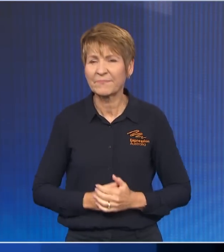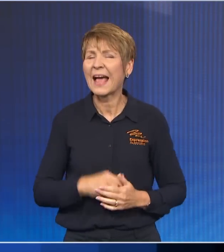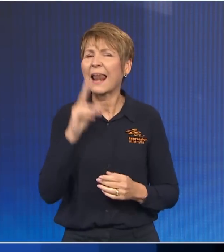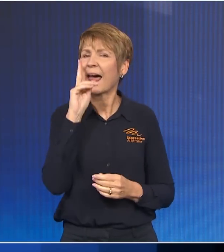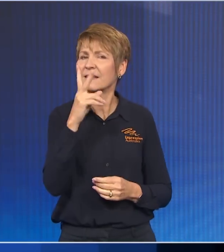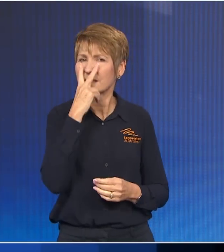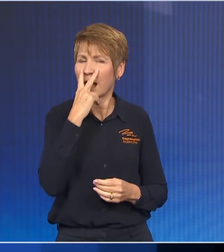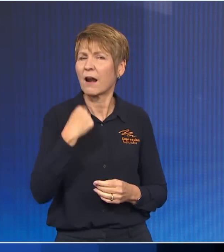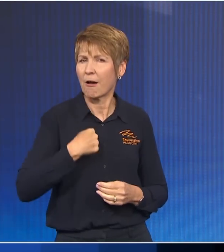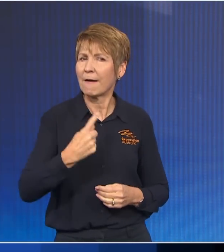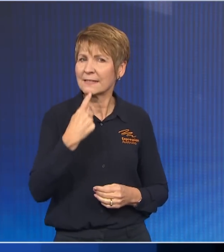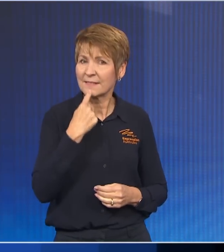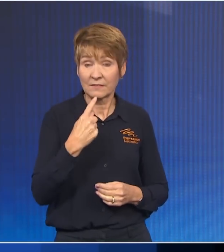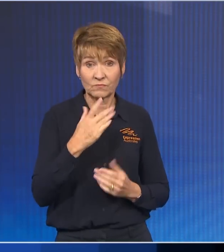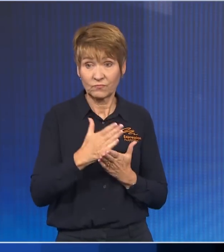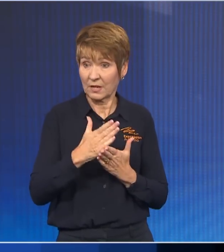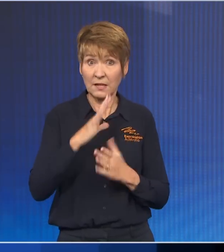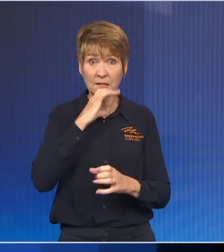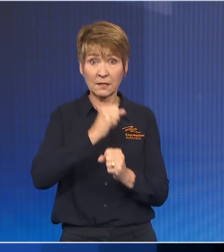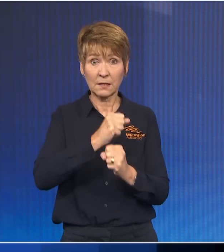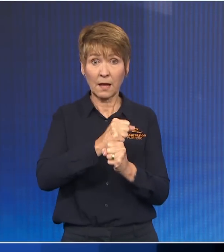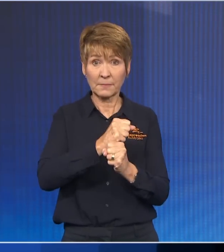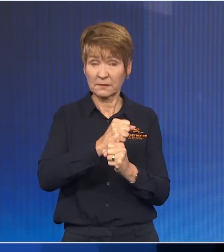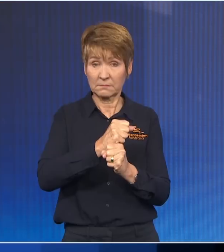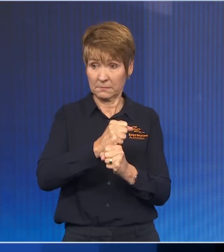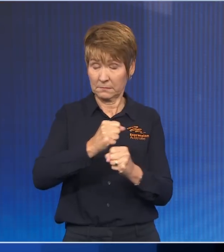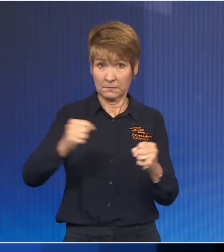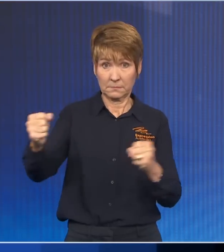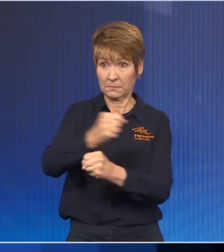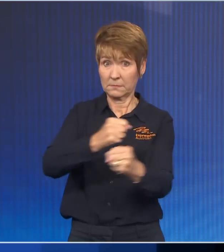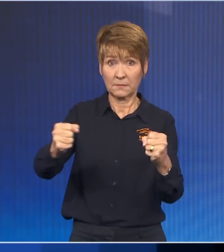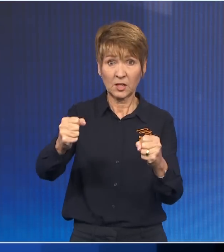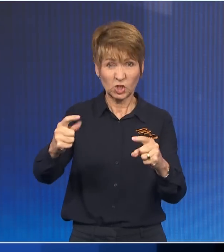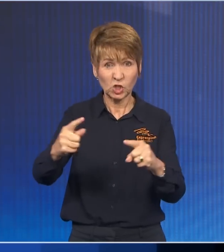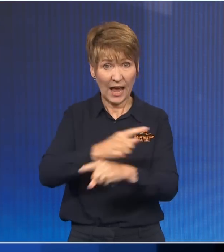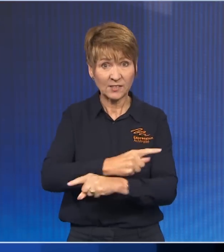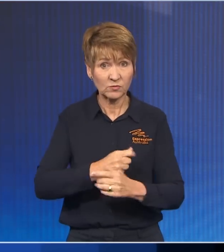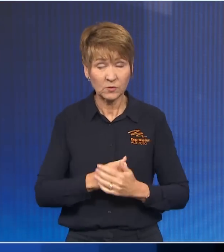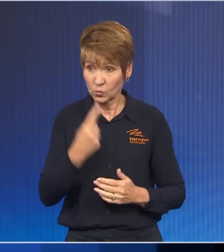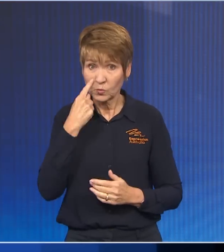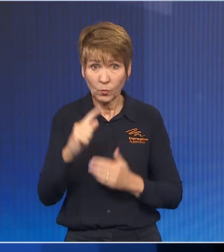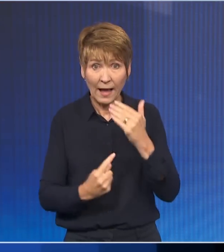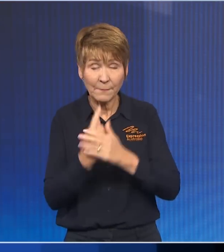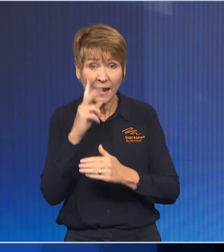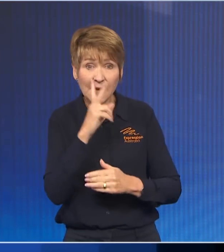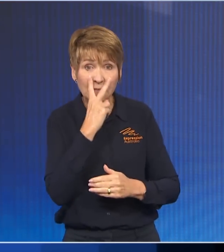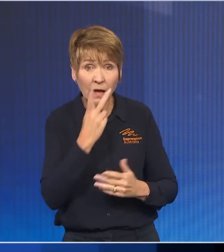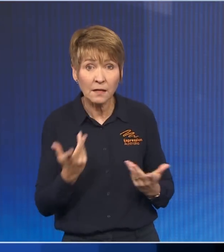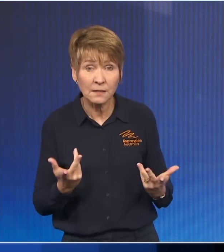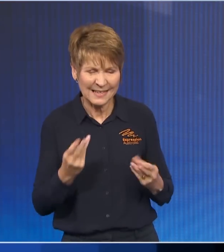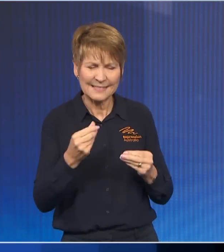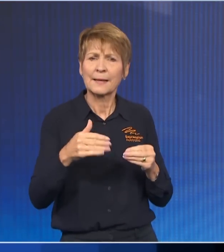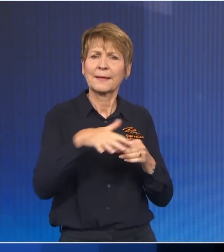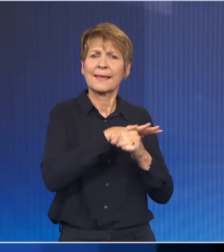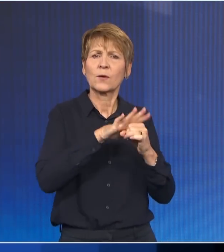change that really is happening in politics. And that structural change you really did see last night. Those inner city seats here,